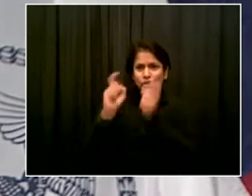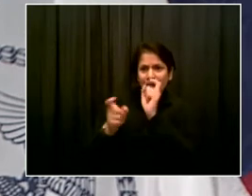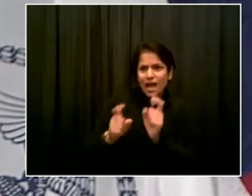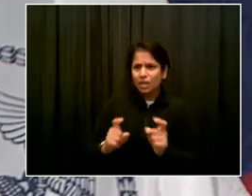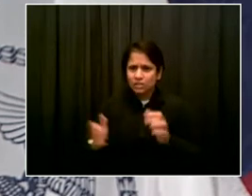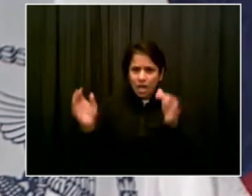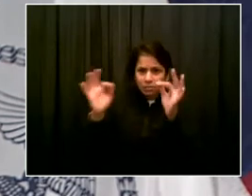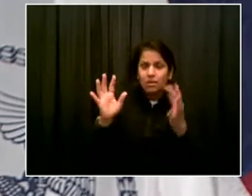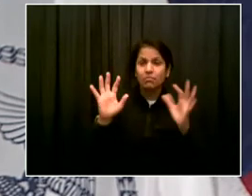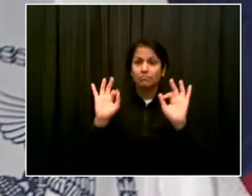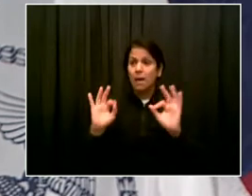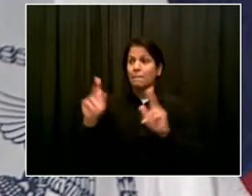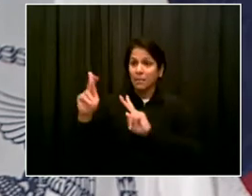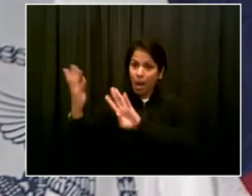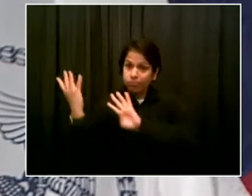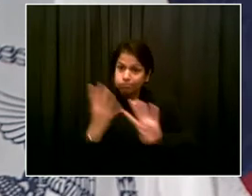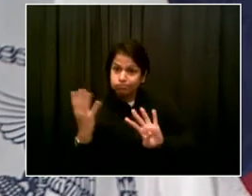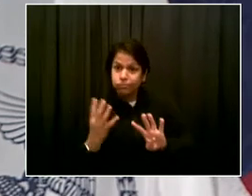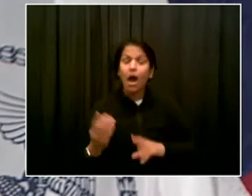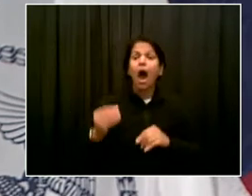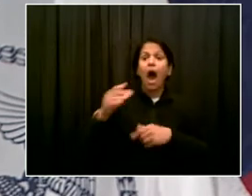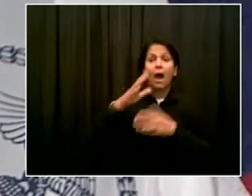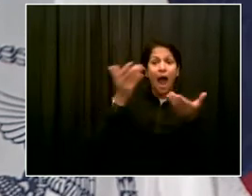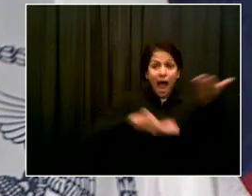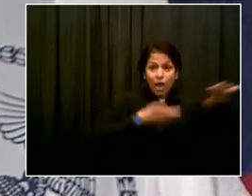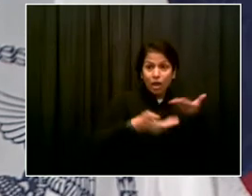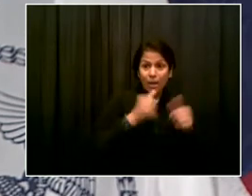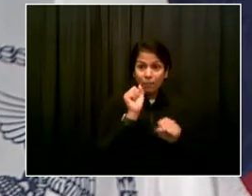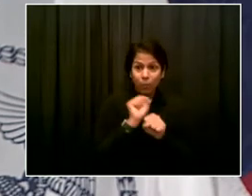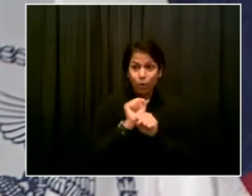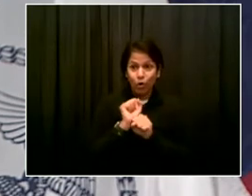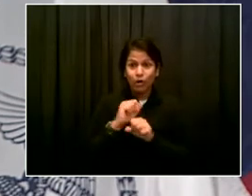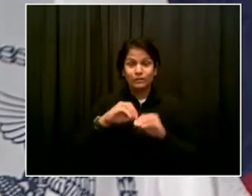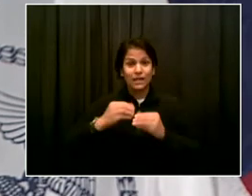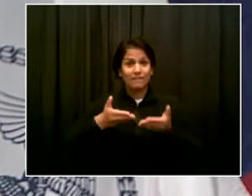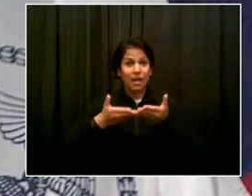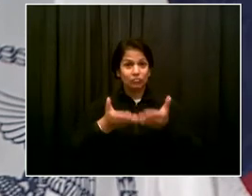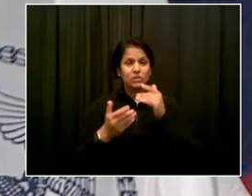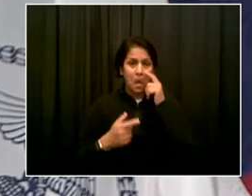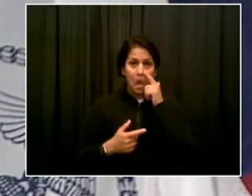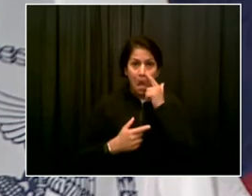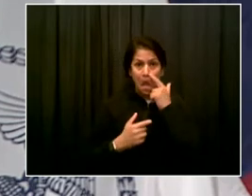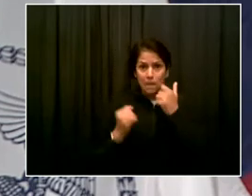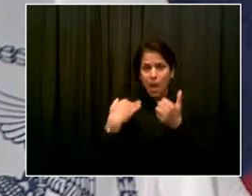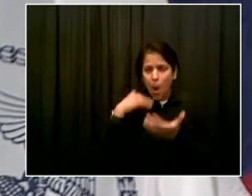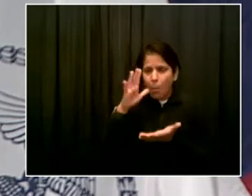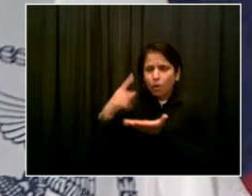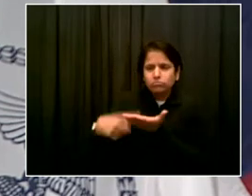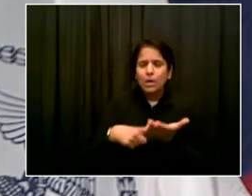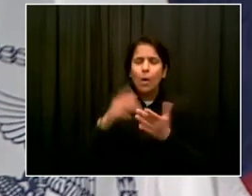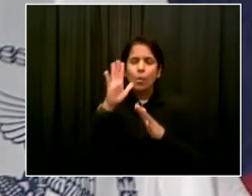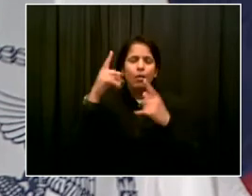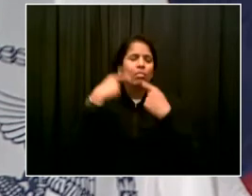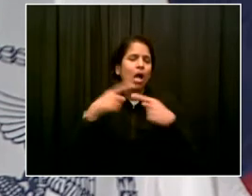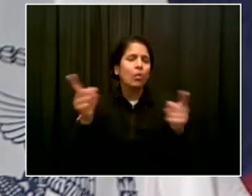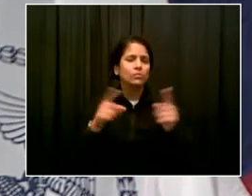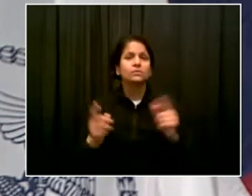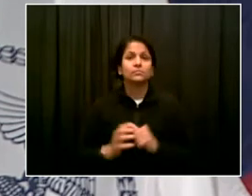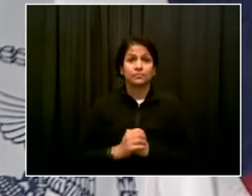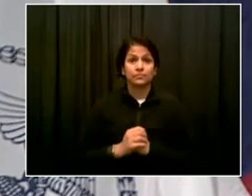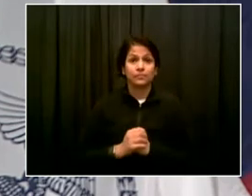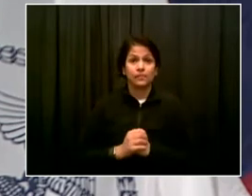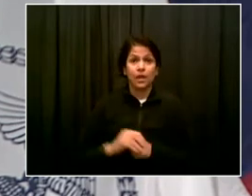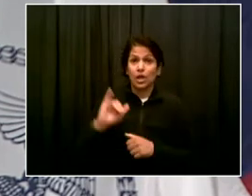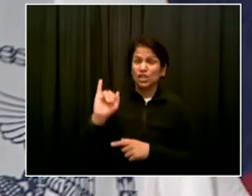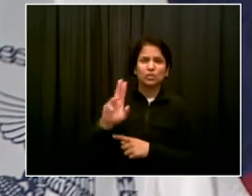goal, of course, is for July 1st to see, uh, a full reopening in New York City. So we're, we're working towards that as we speak.